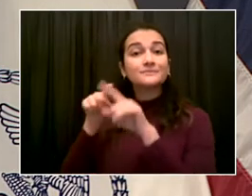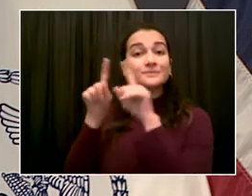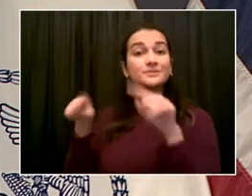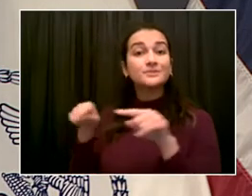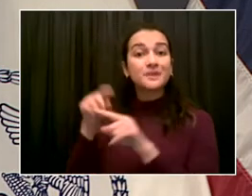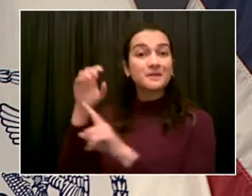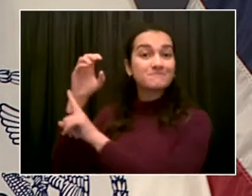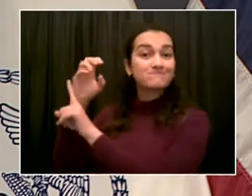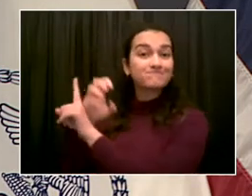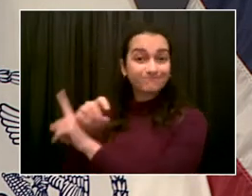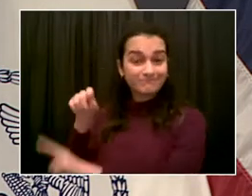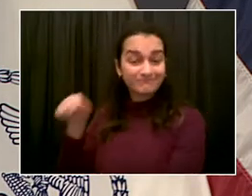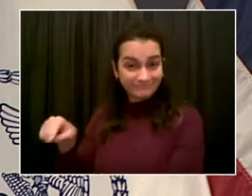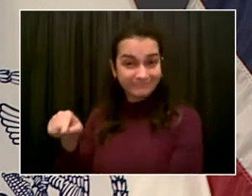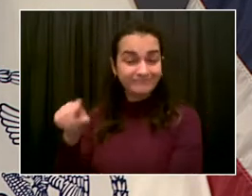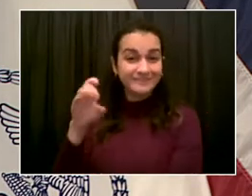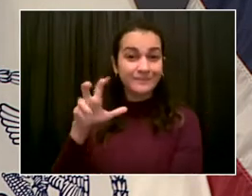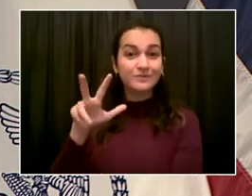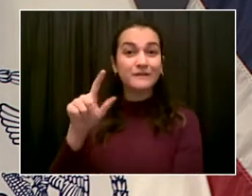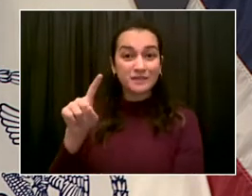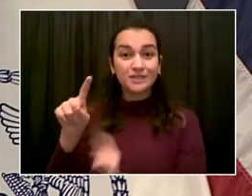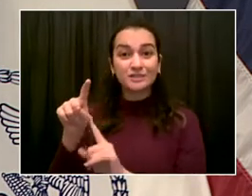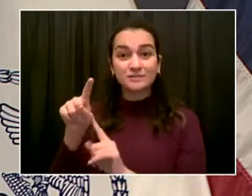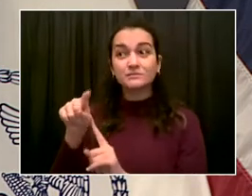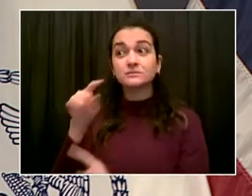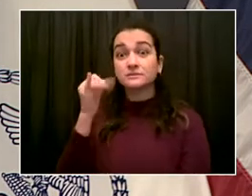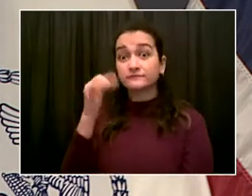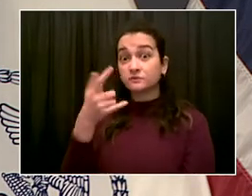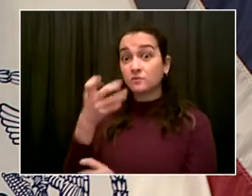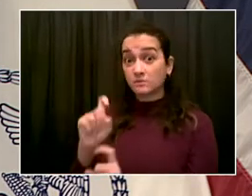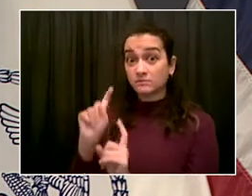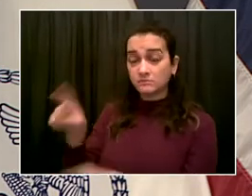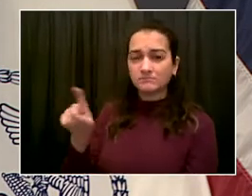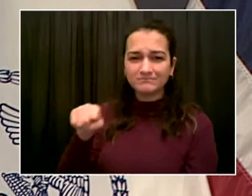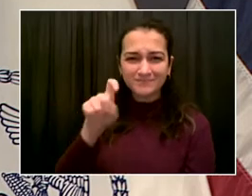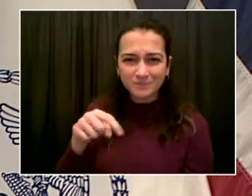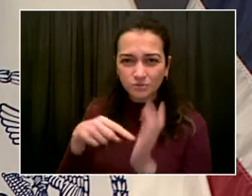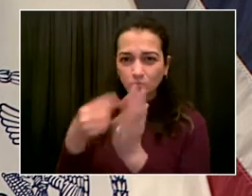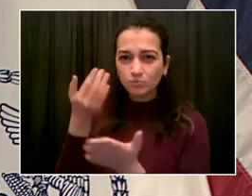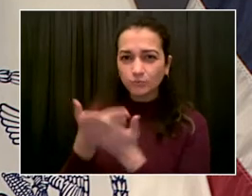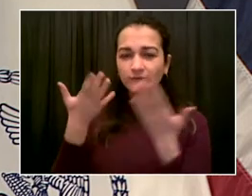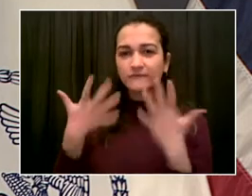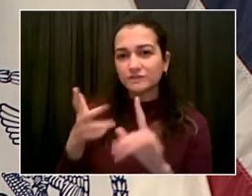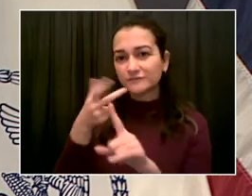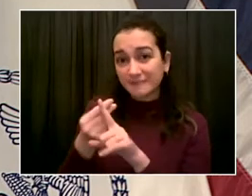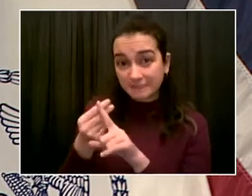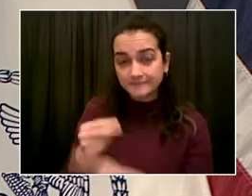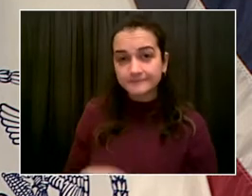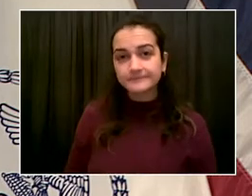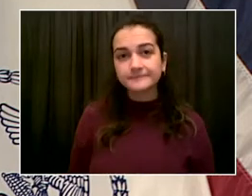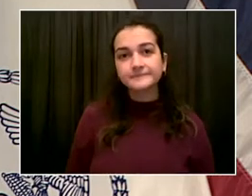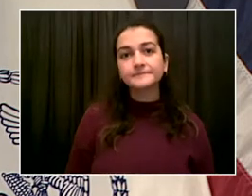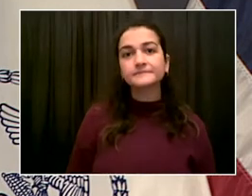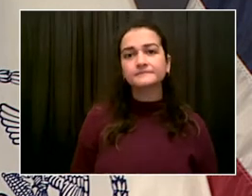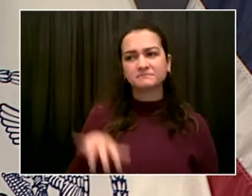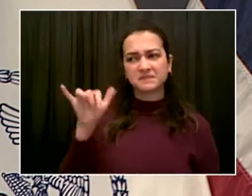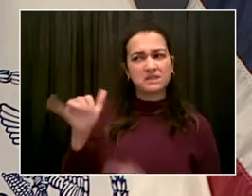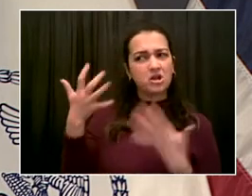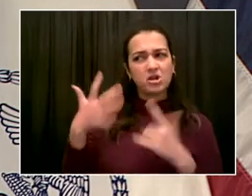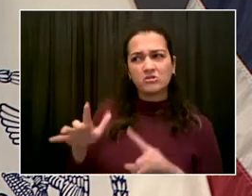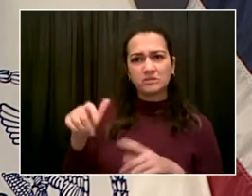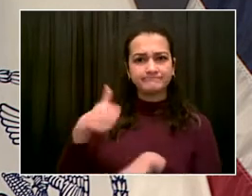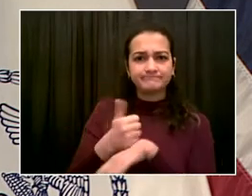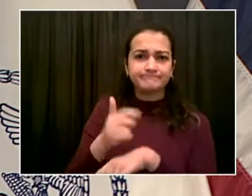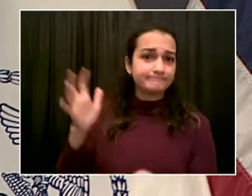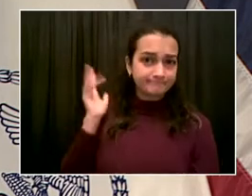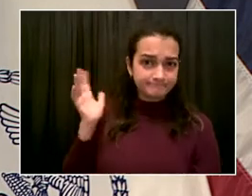glad we did. We continue to, you know, focus everything we've got on vaccination. Those plans continue as they